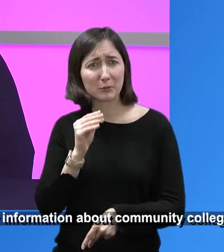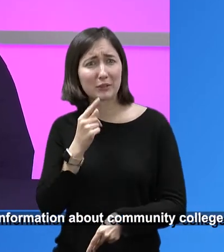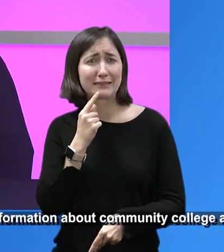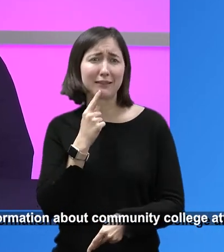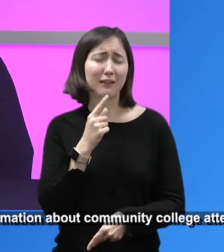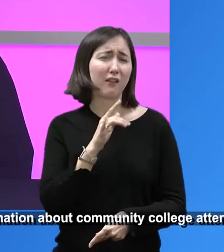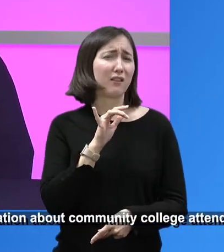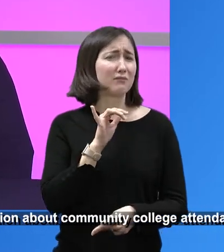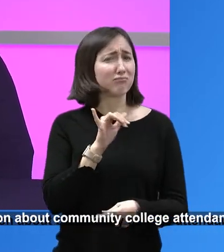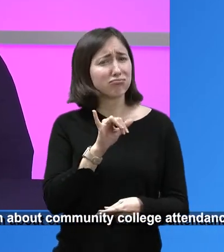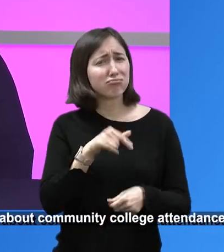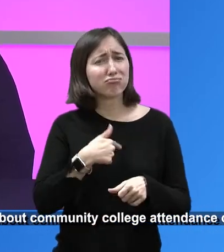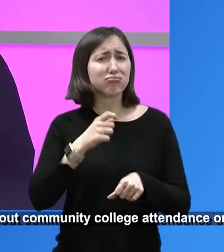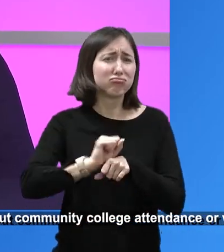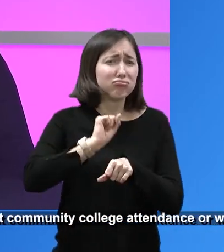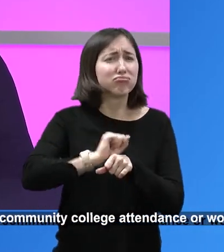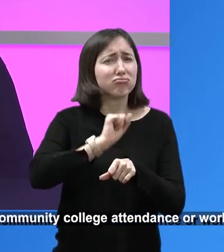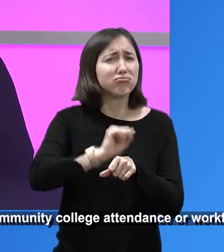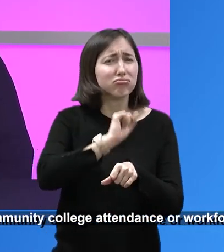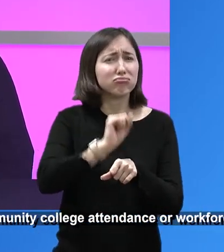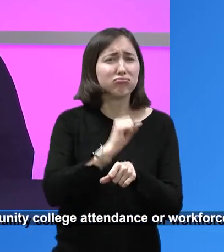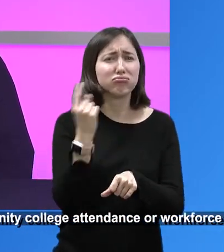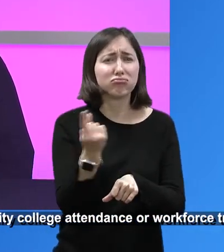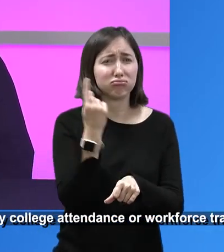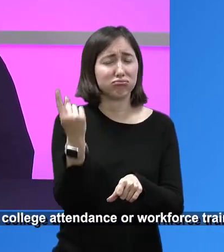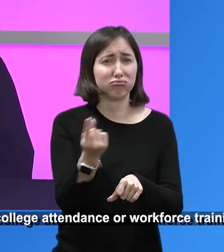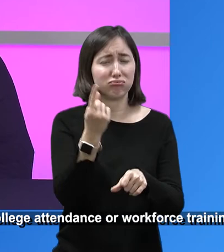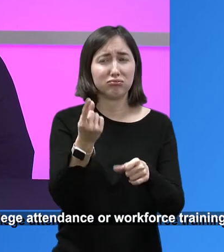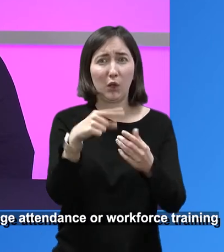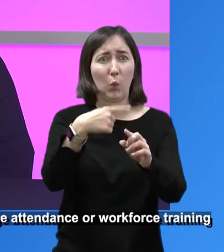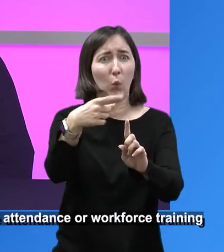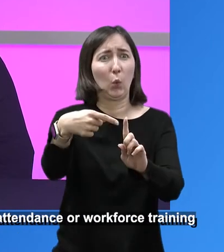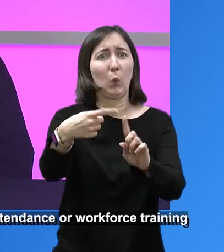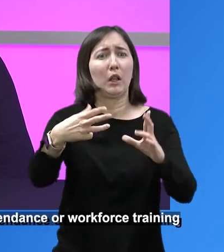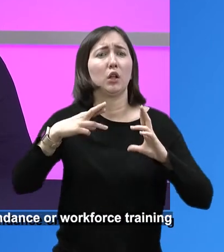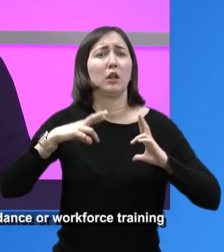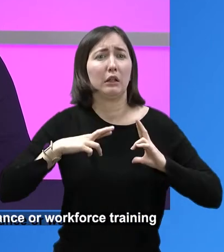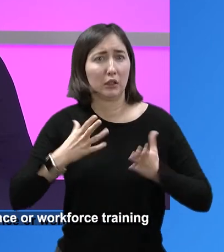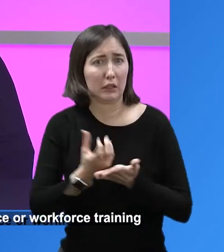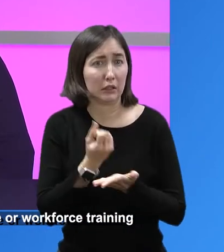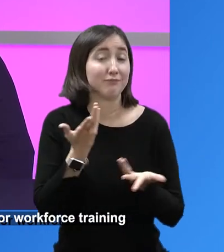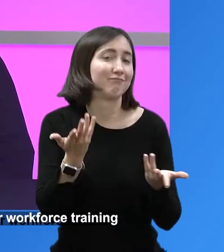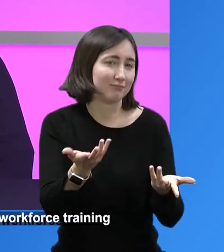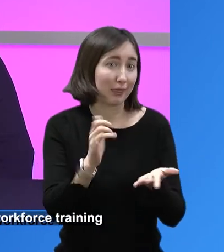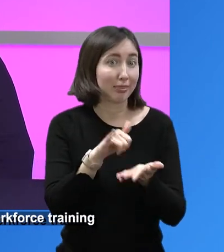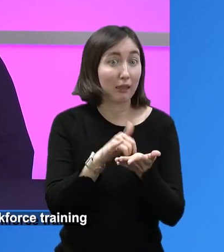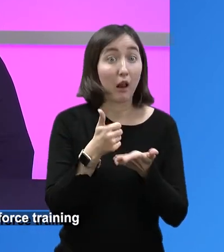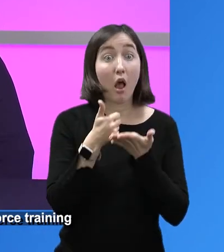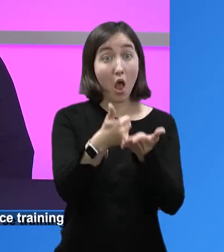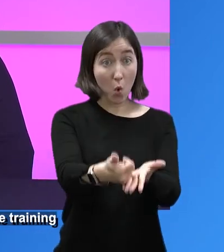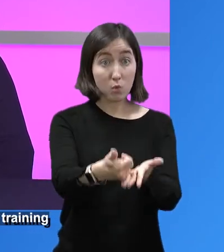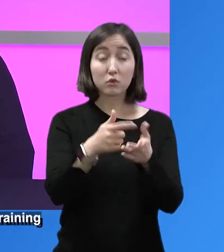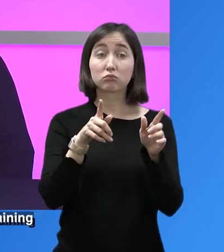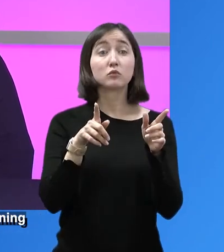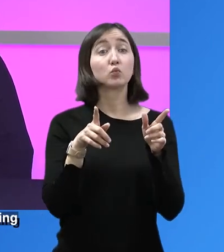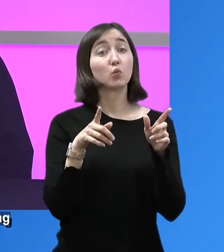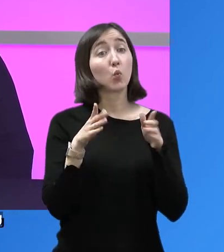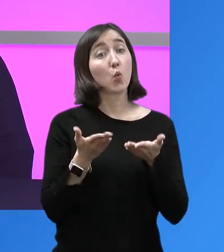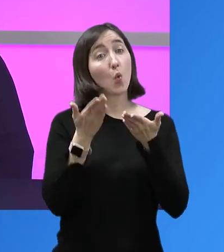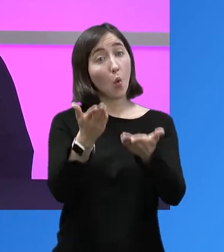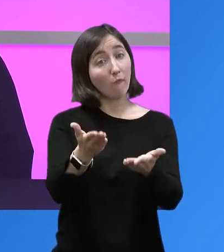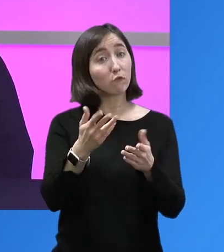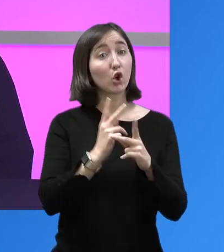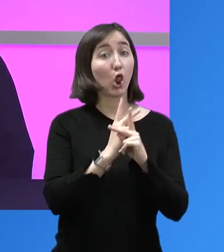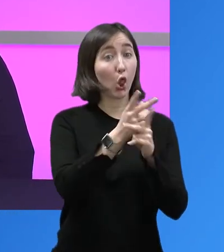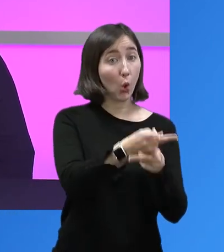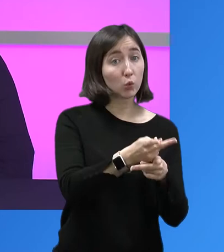it's a lot of work. And so it's our opportunity to help them because, as you mentioned, Left Fund is here to help and support. And not only do we